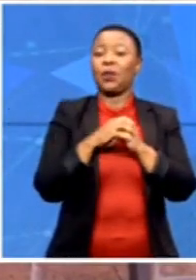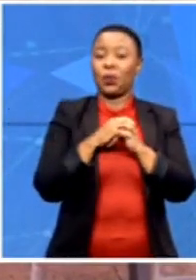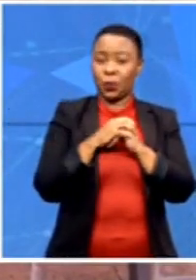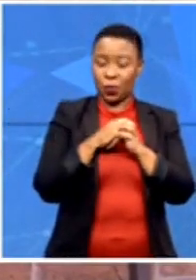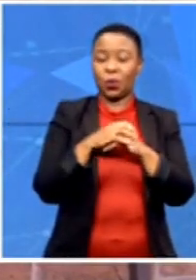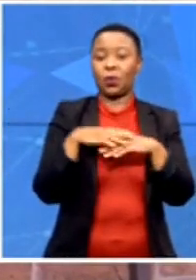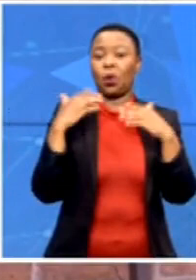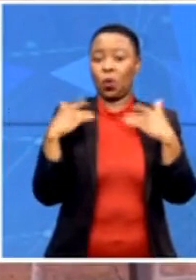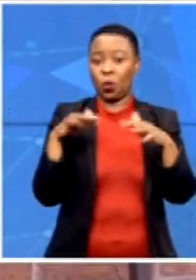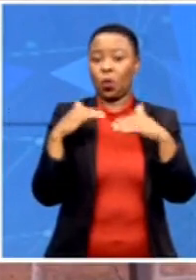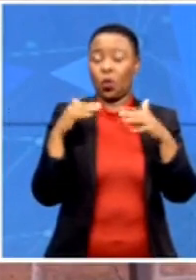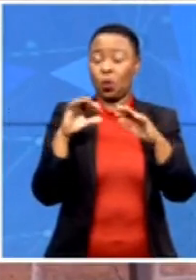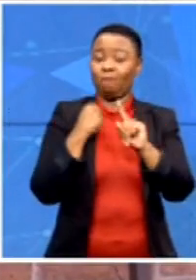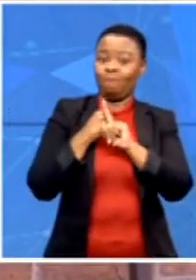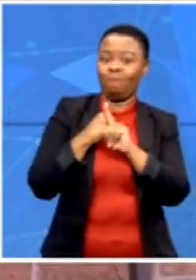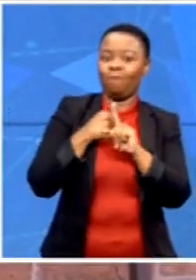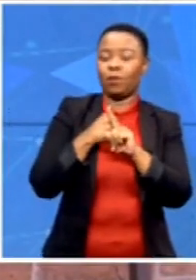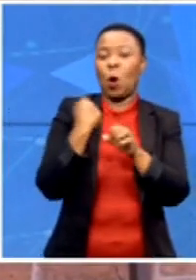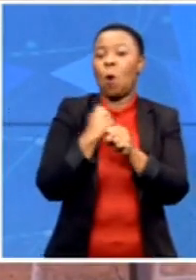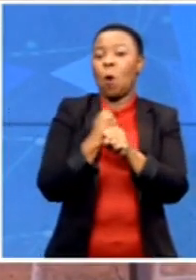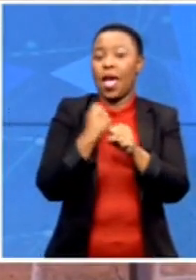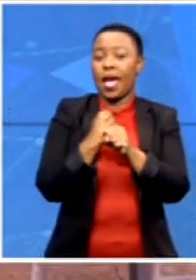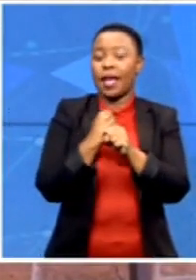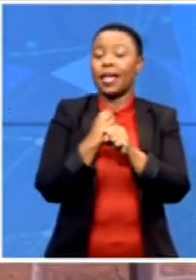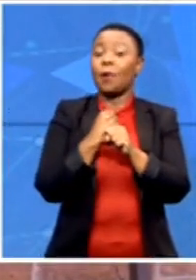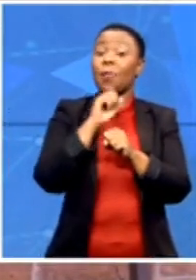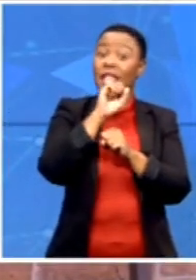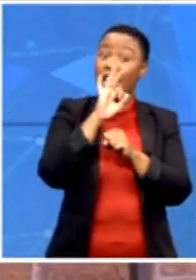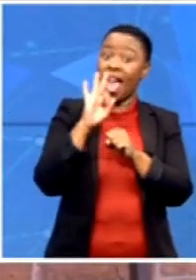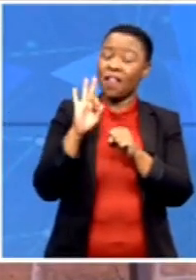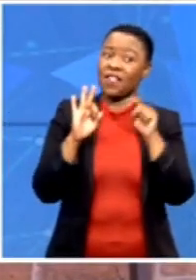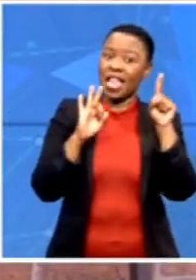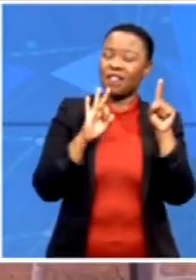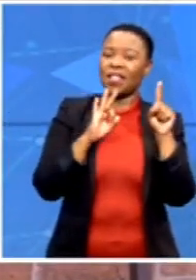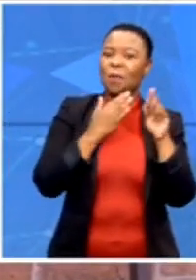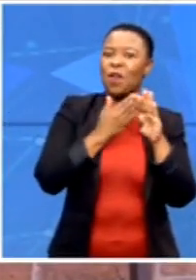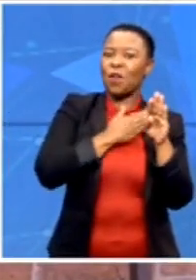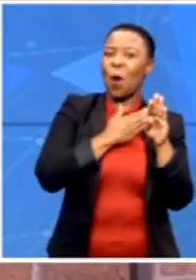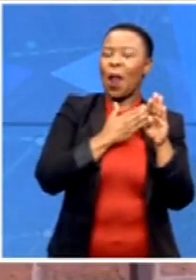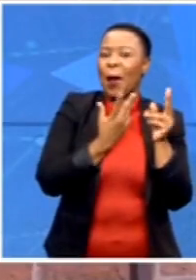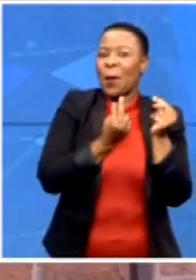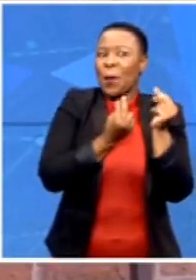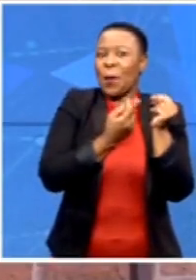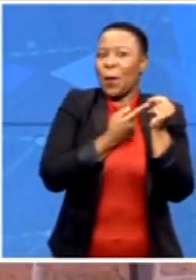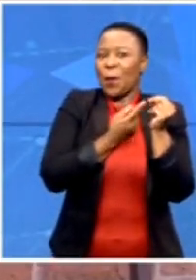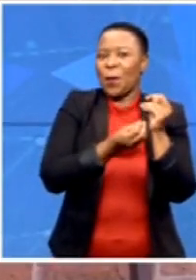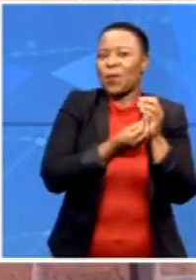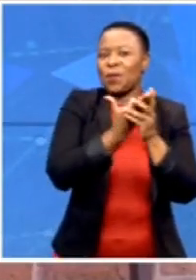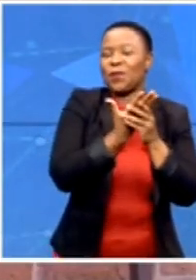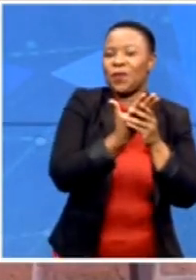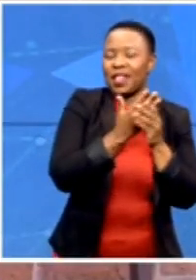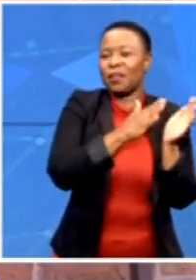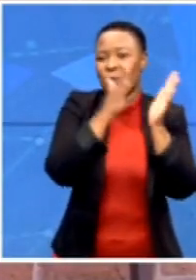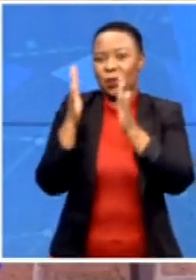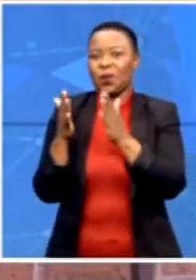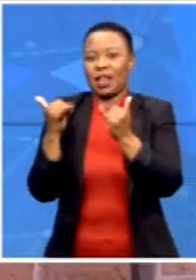who were then a new kid on the block. We're going to be talking to a few people here on the street who said, look,